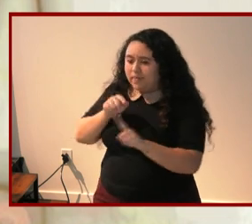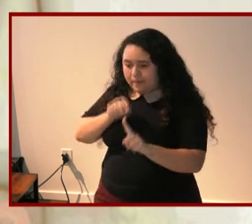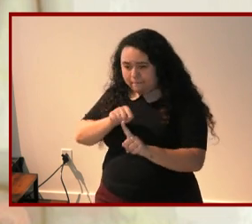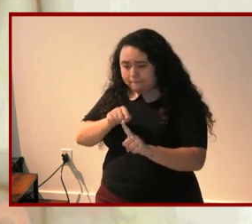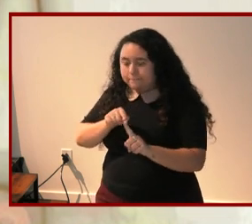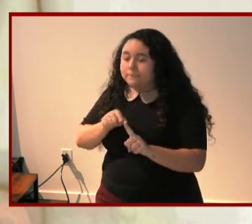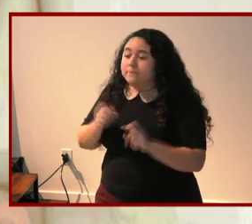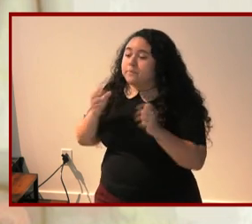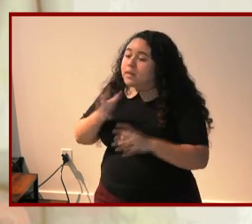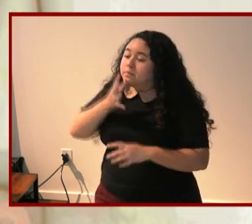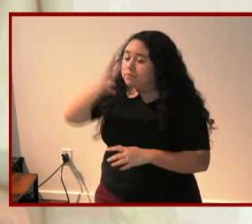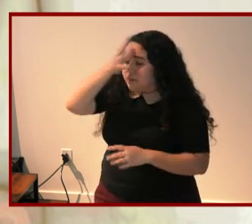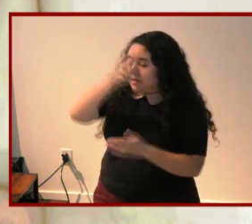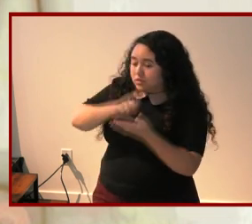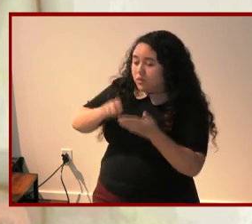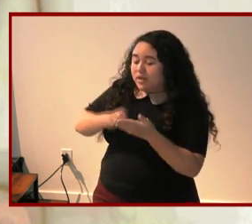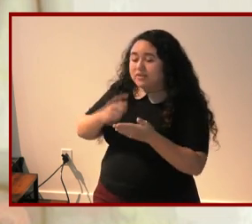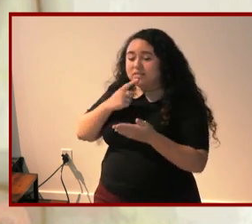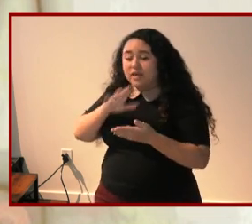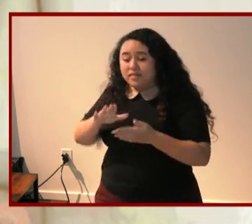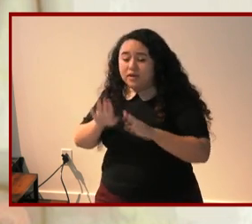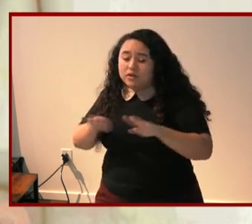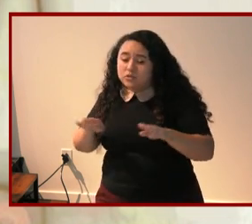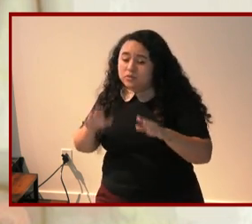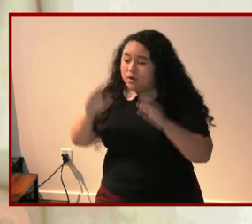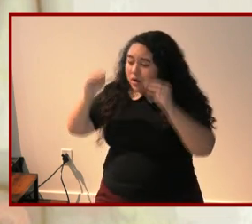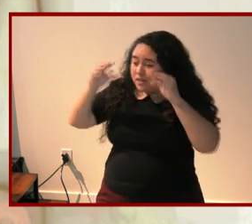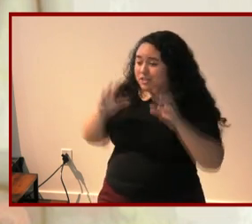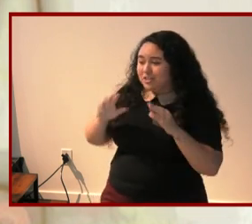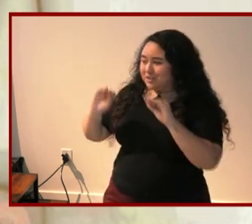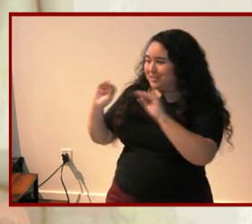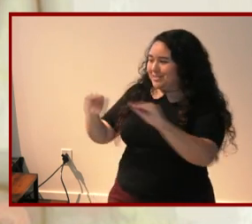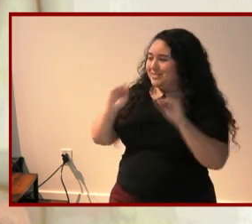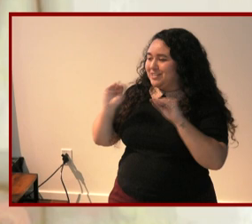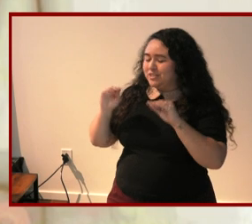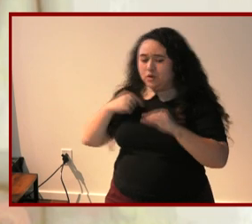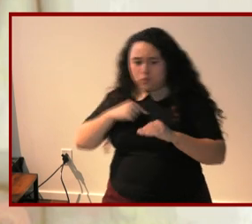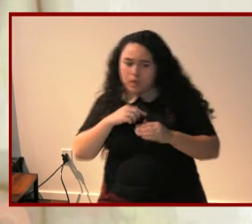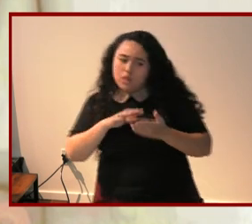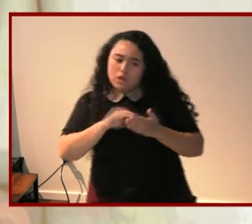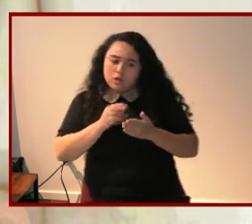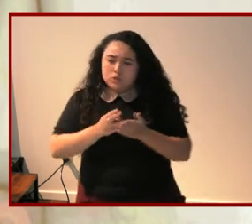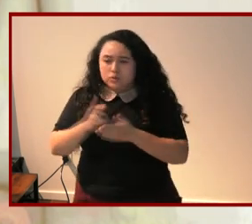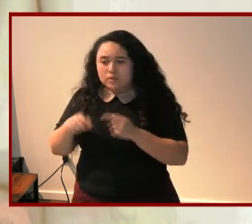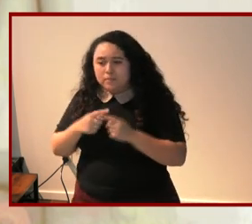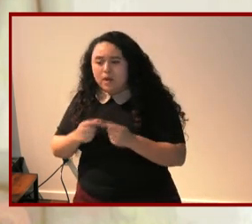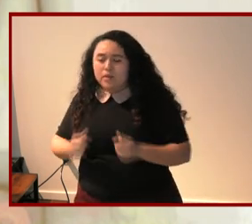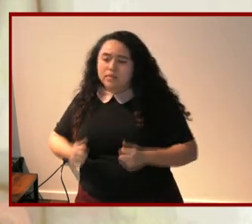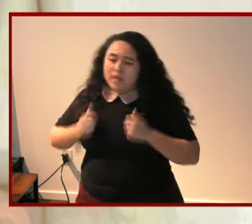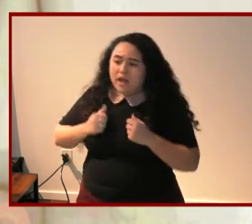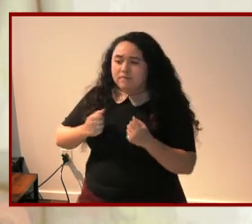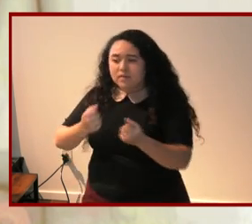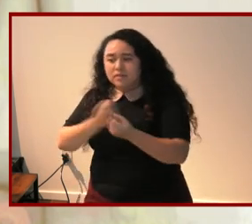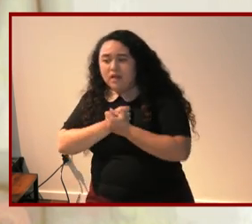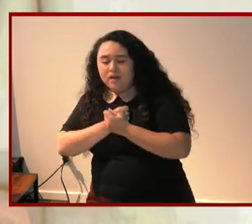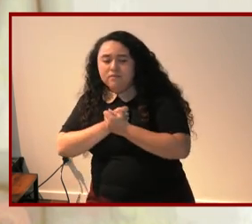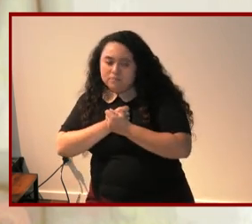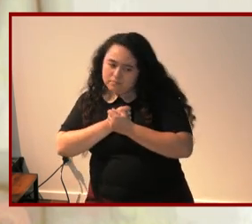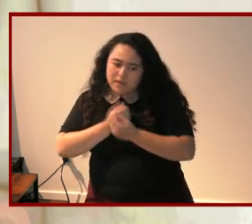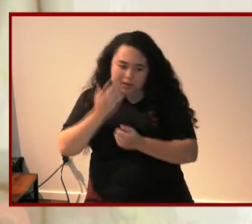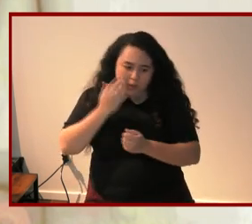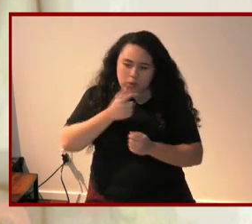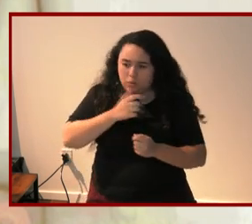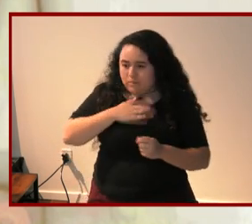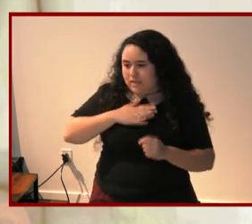parents for example write that their children are teachers and that they learn truths about life and love and human existence by knowing their children